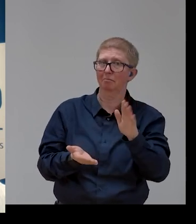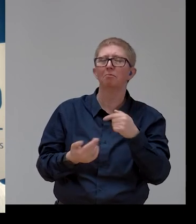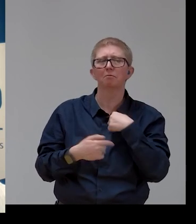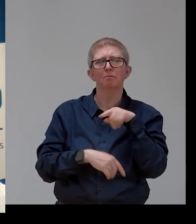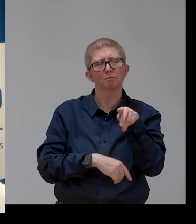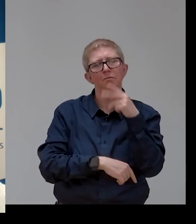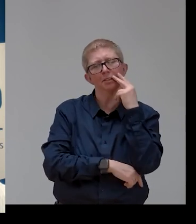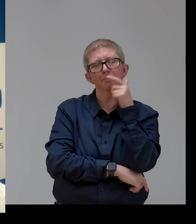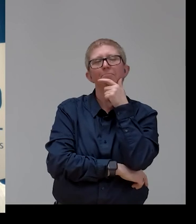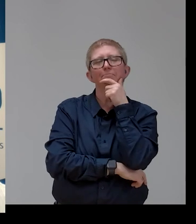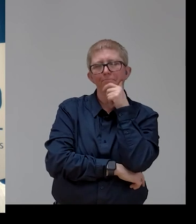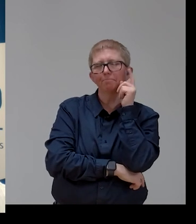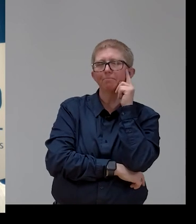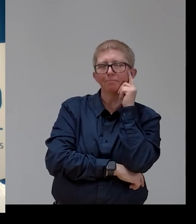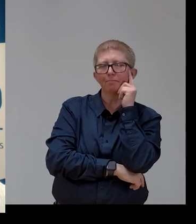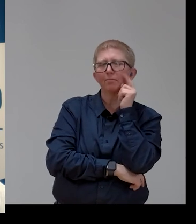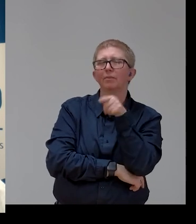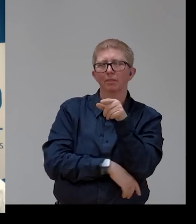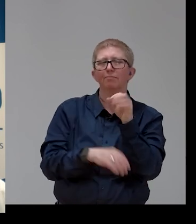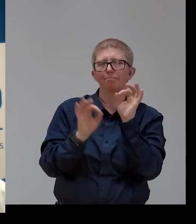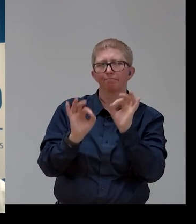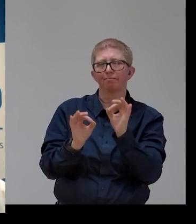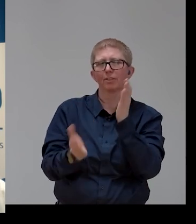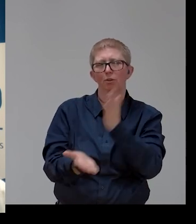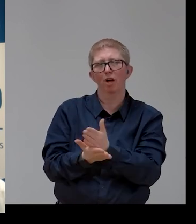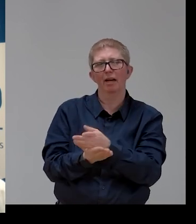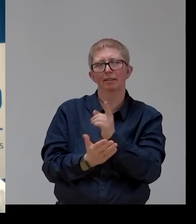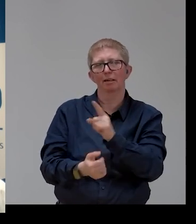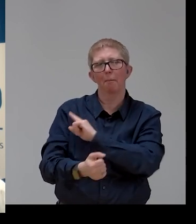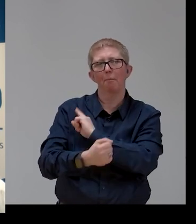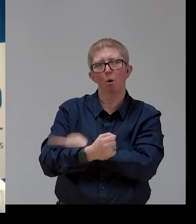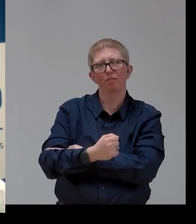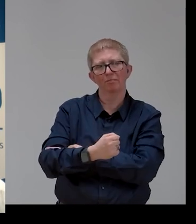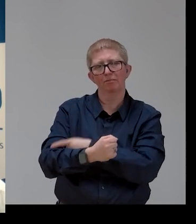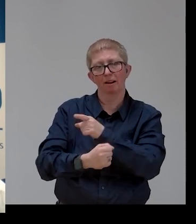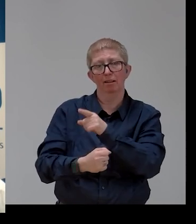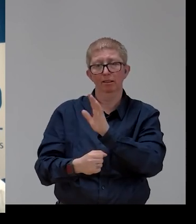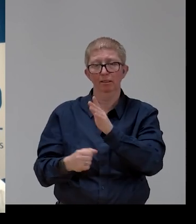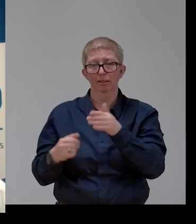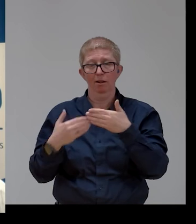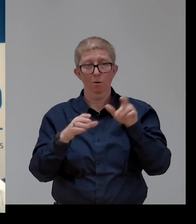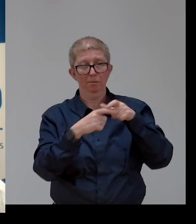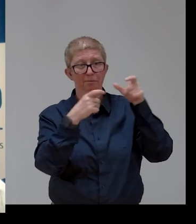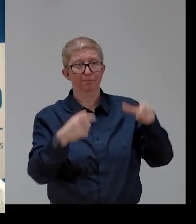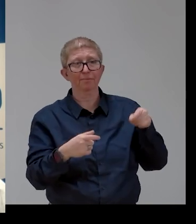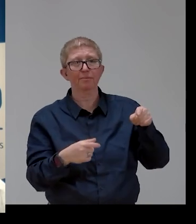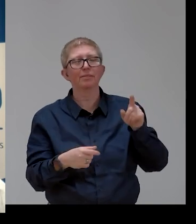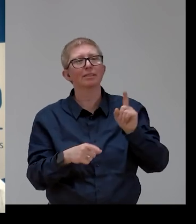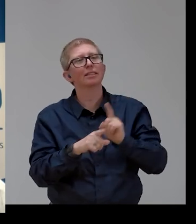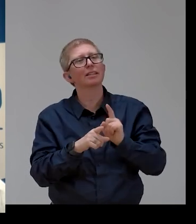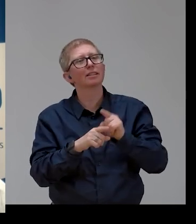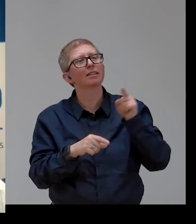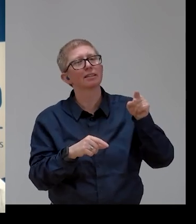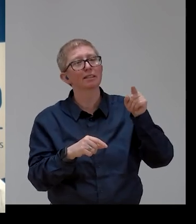that the potential of public procurement has not really been realized and maybe we can do